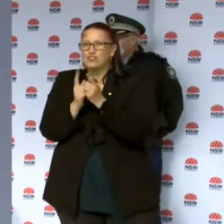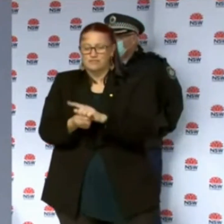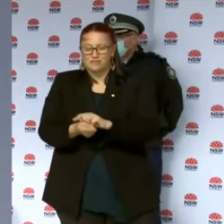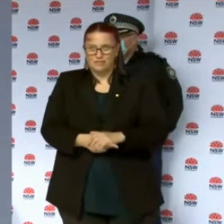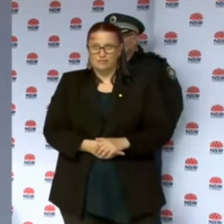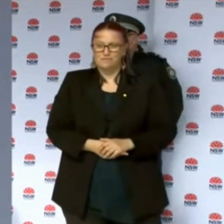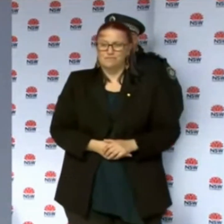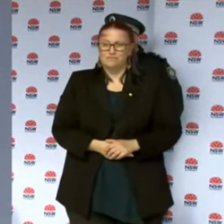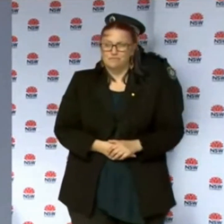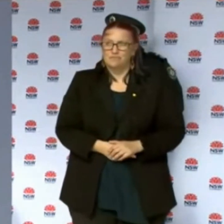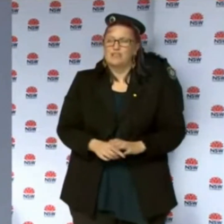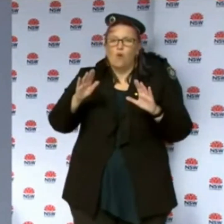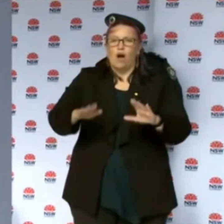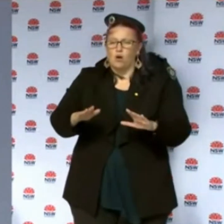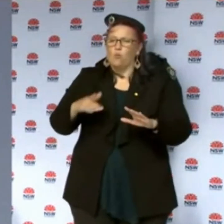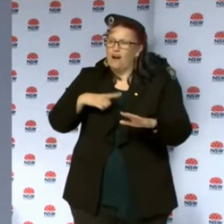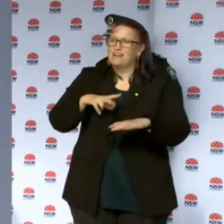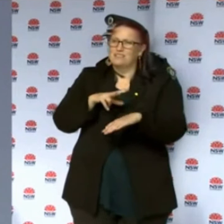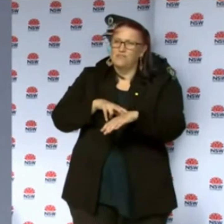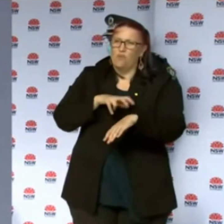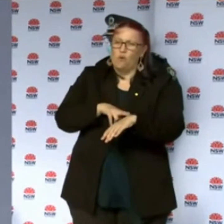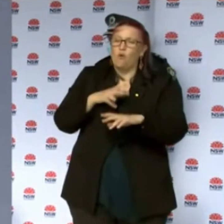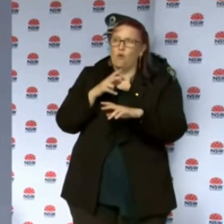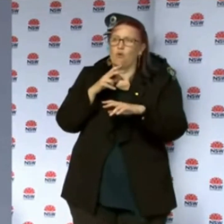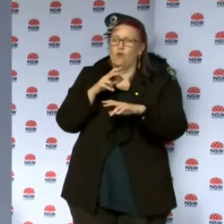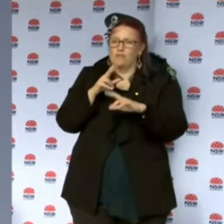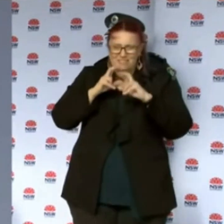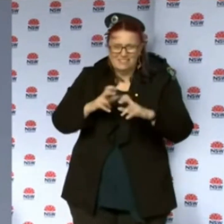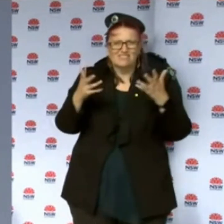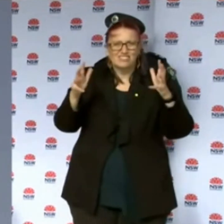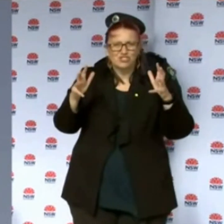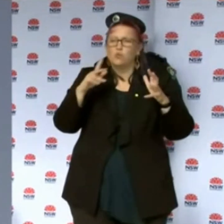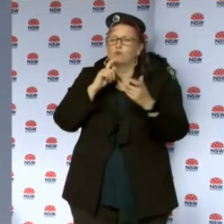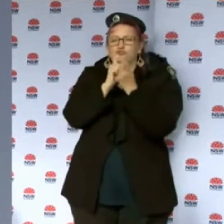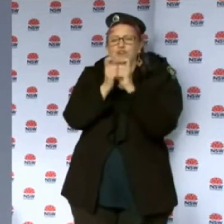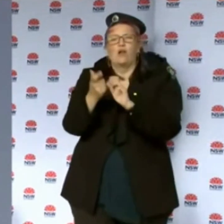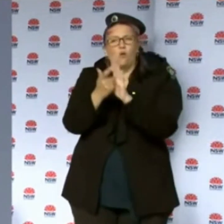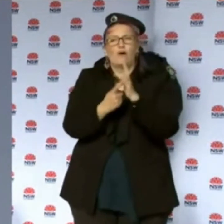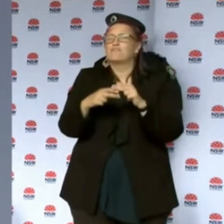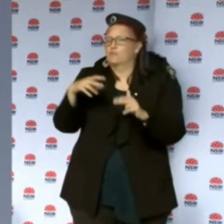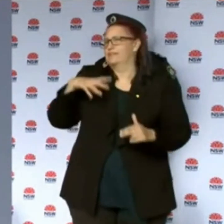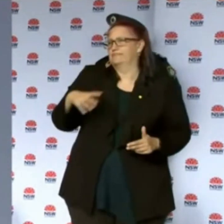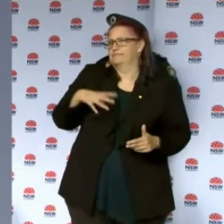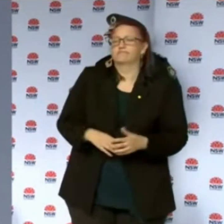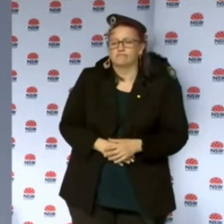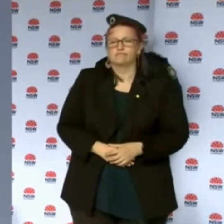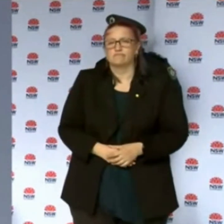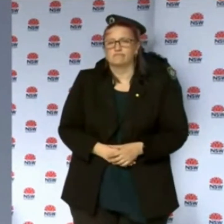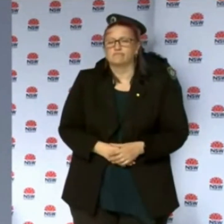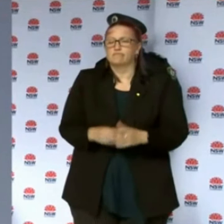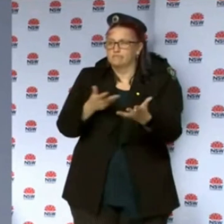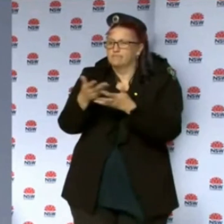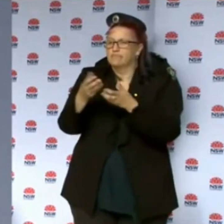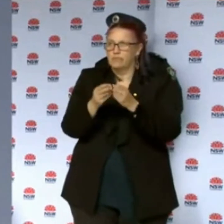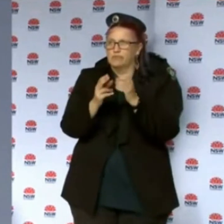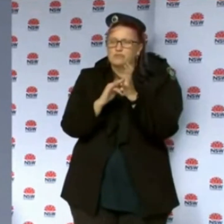But that's why we'll await the police investigation. And as I understand, discussions are already underway with the health